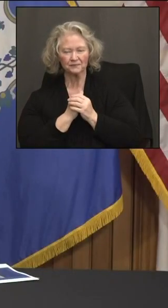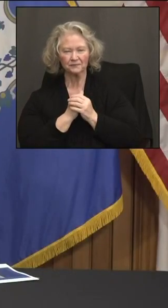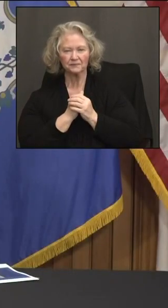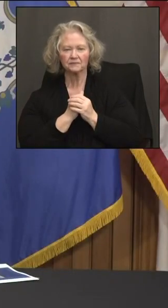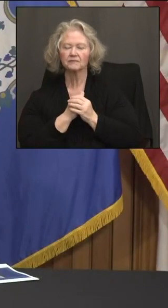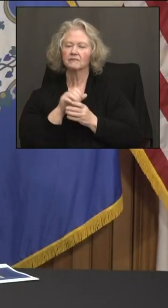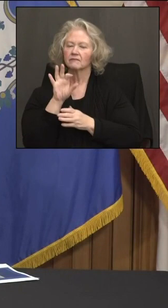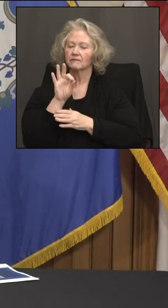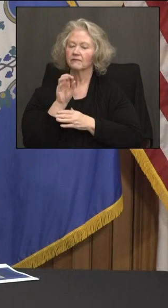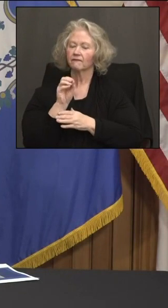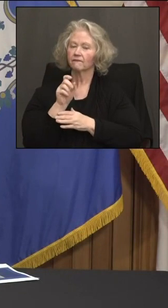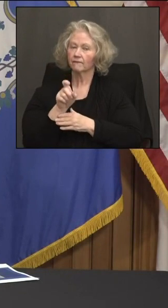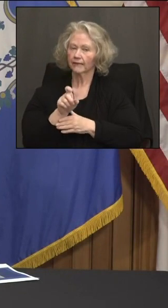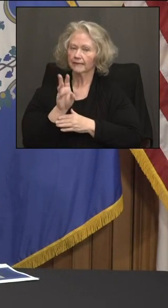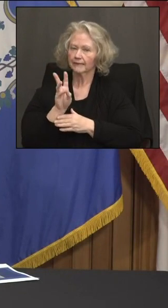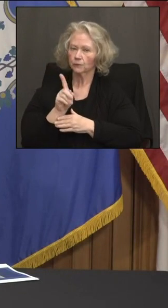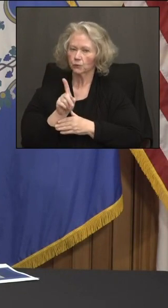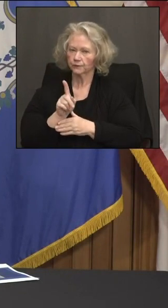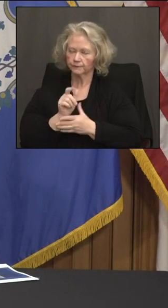Fox 61.